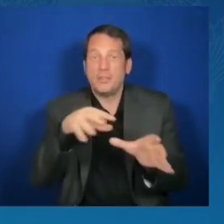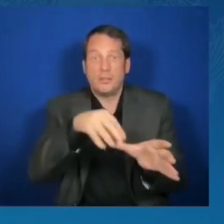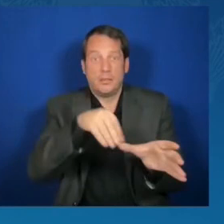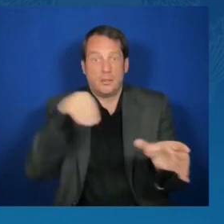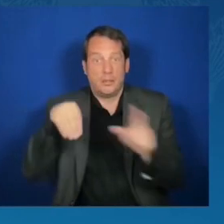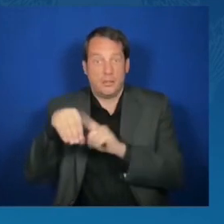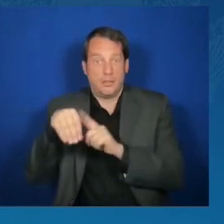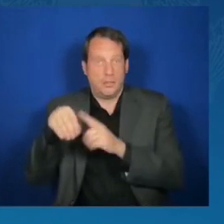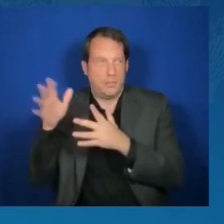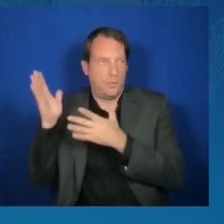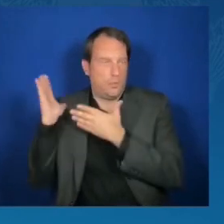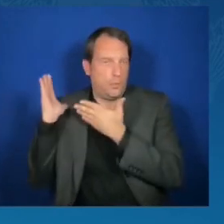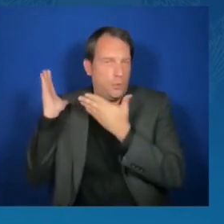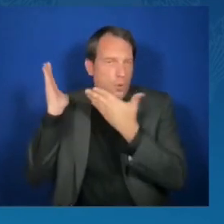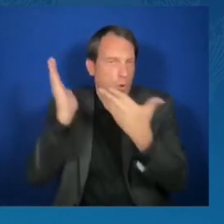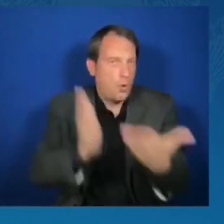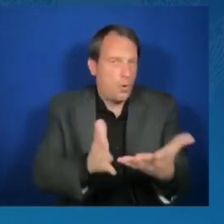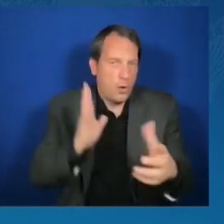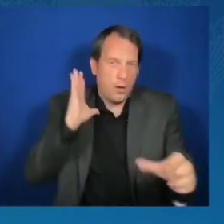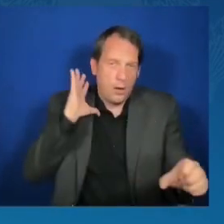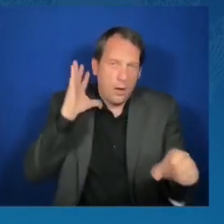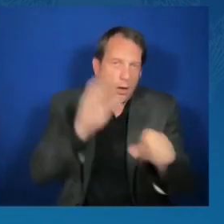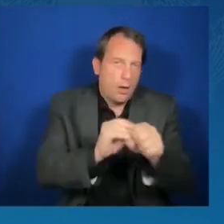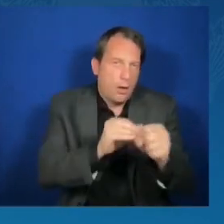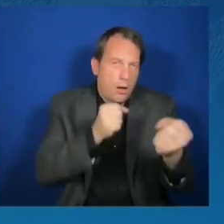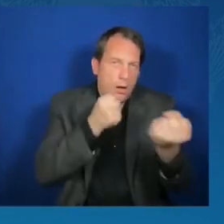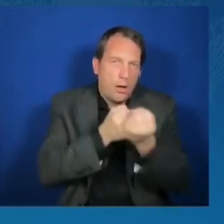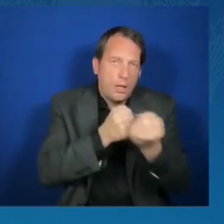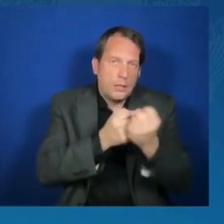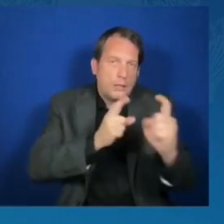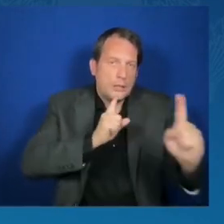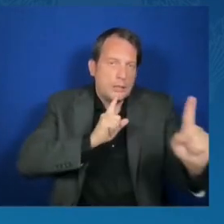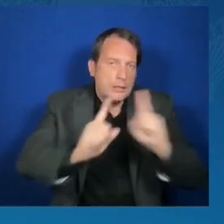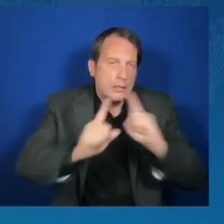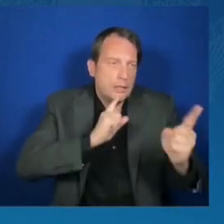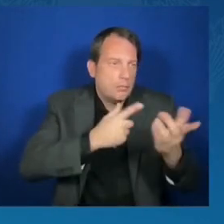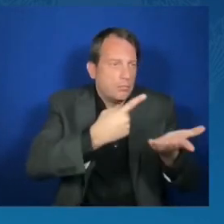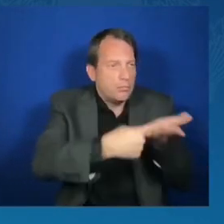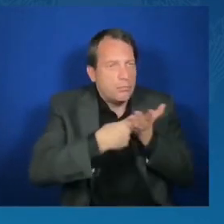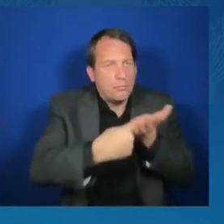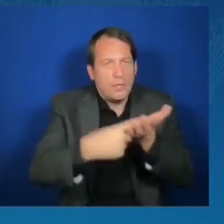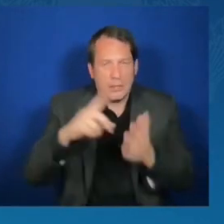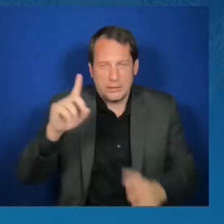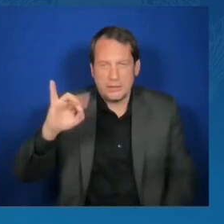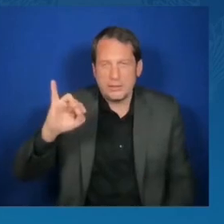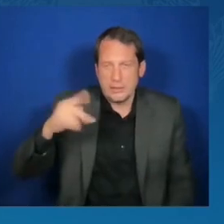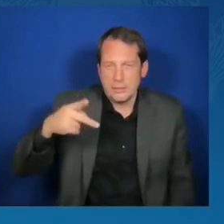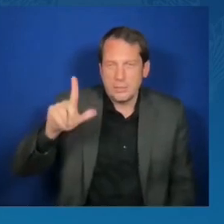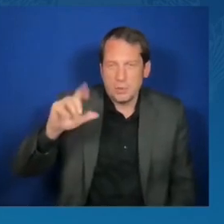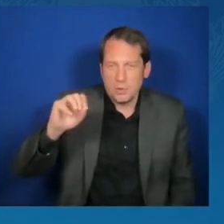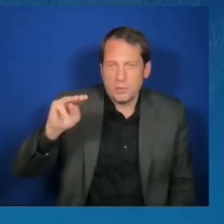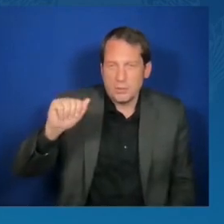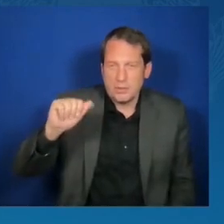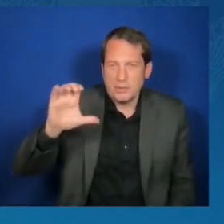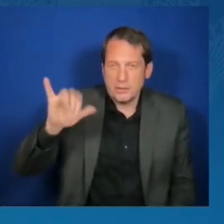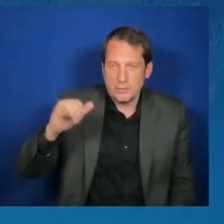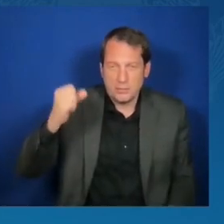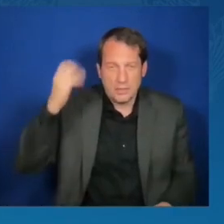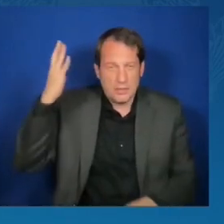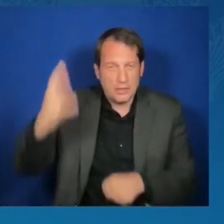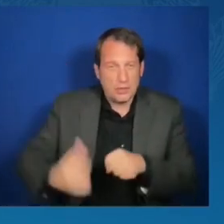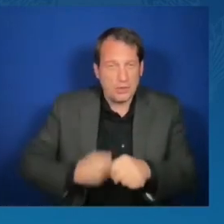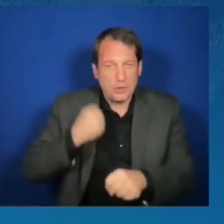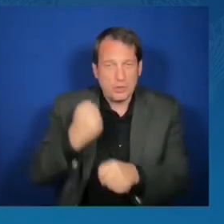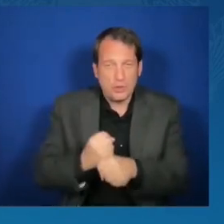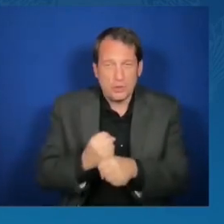do is to see if you can help bring more of this incredible talent to bear at the State Department itself. We are on a